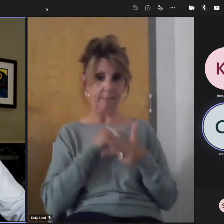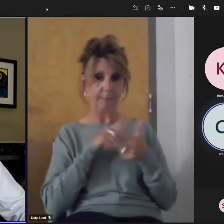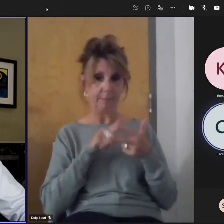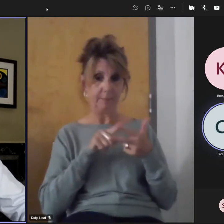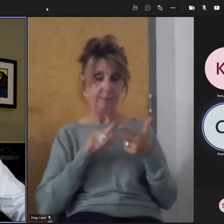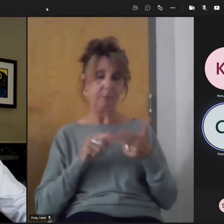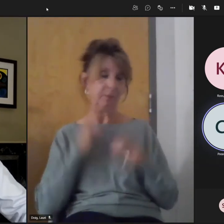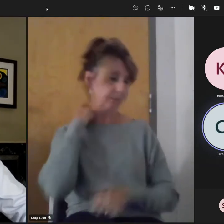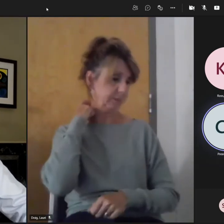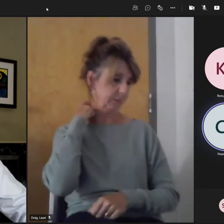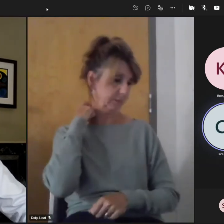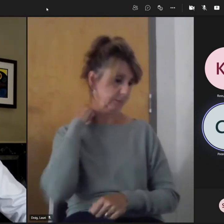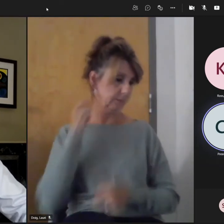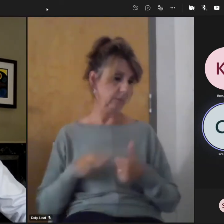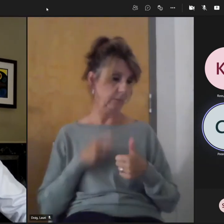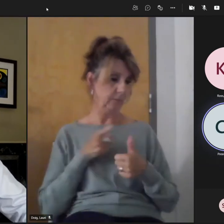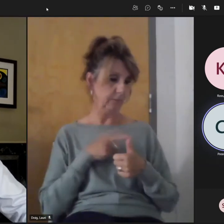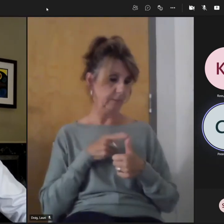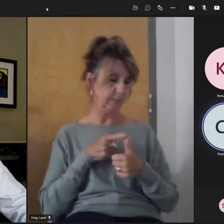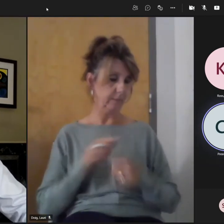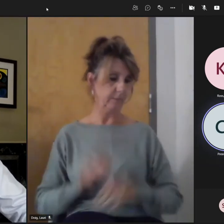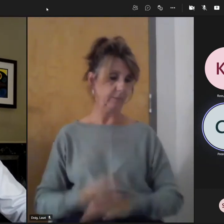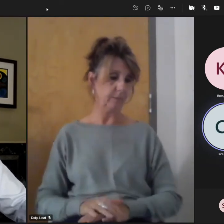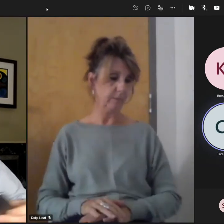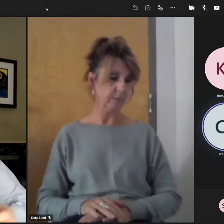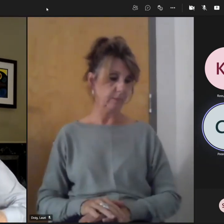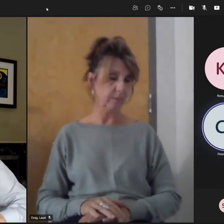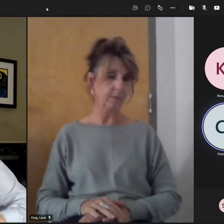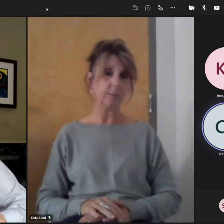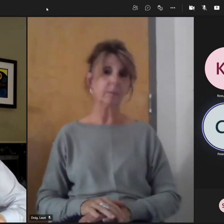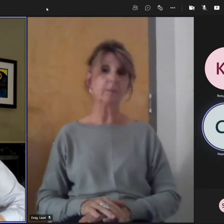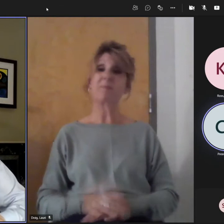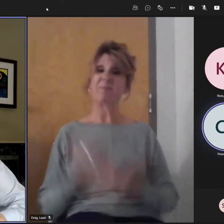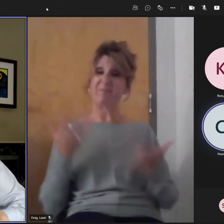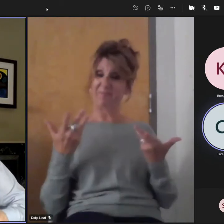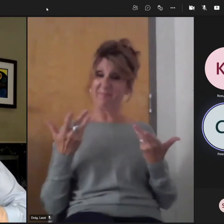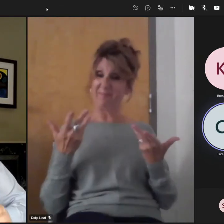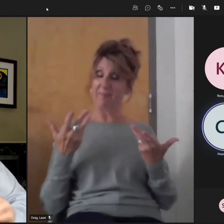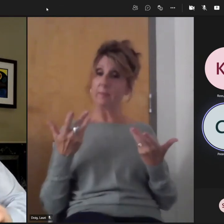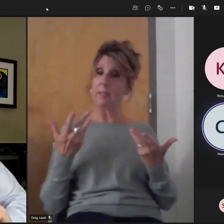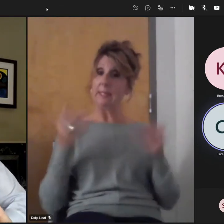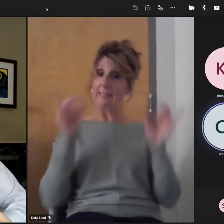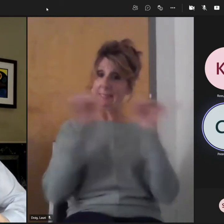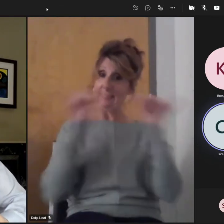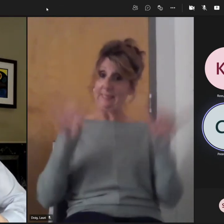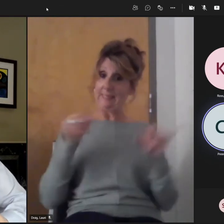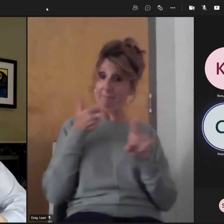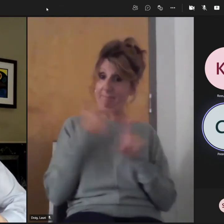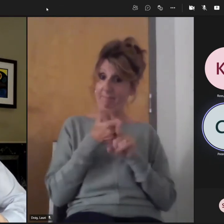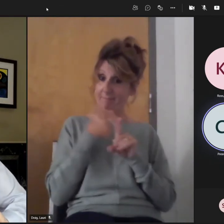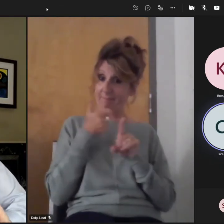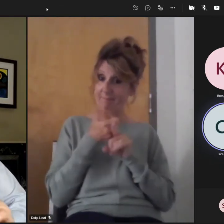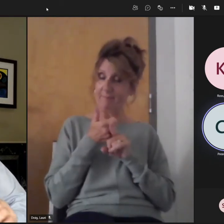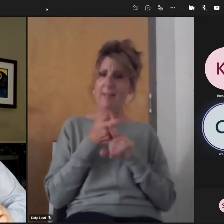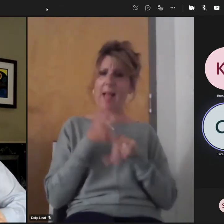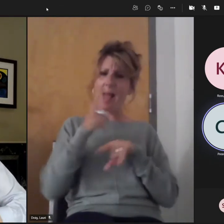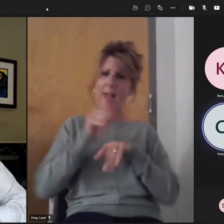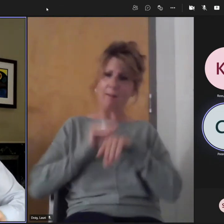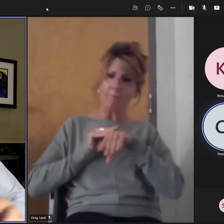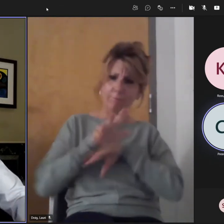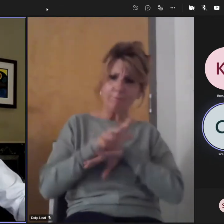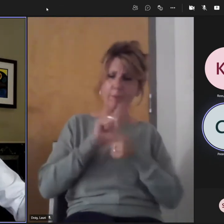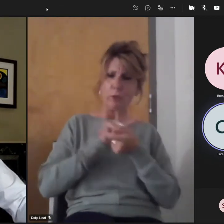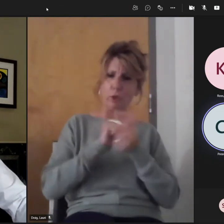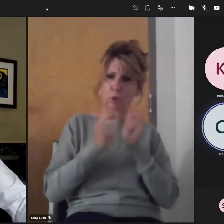How do you actually affect change in the system to be more human driven on a policy level?